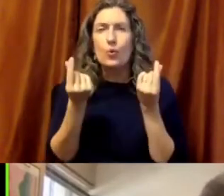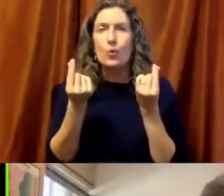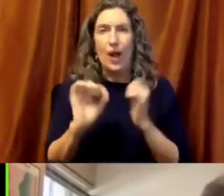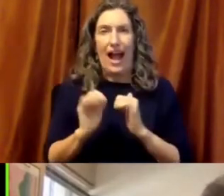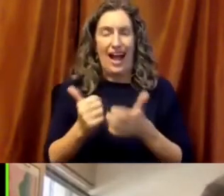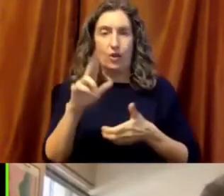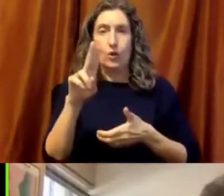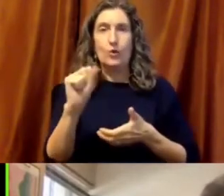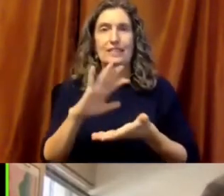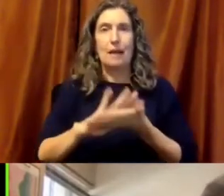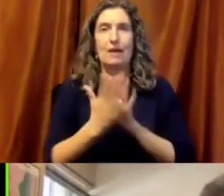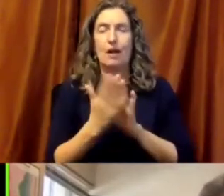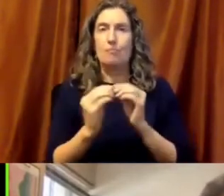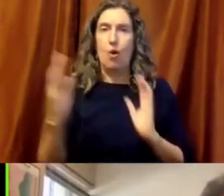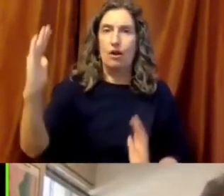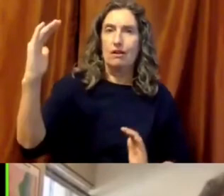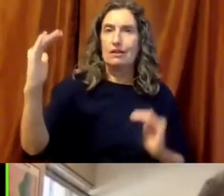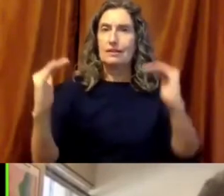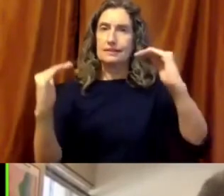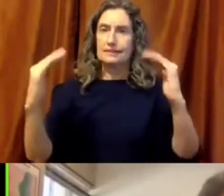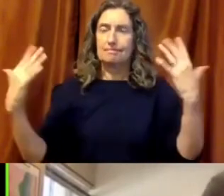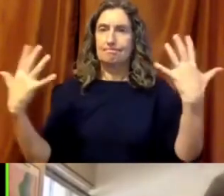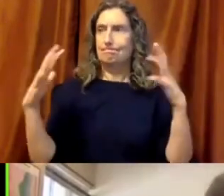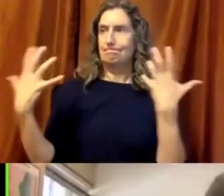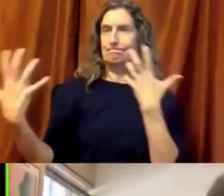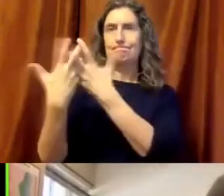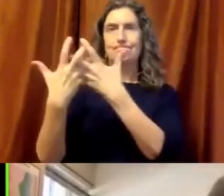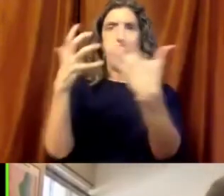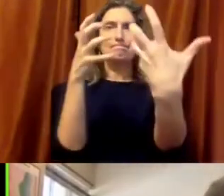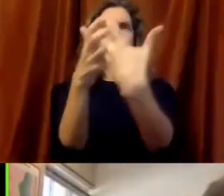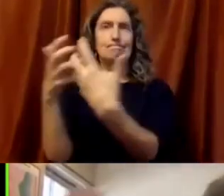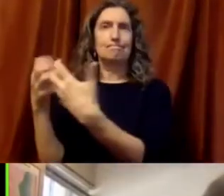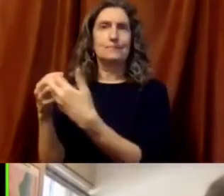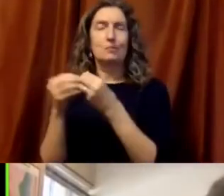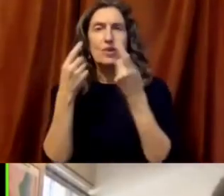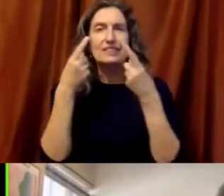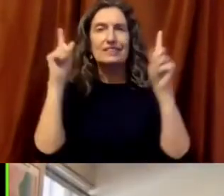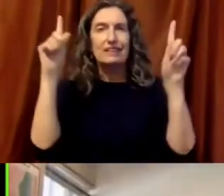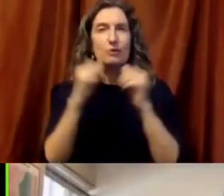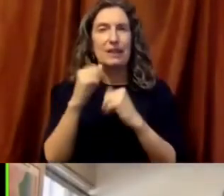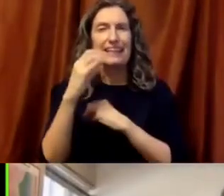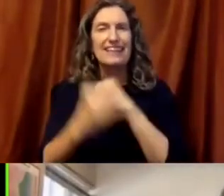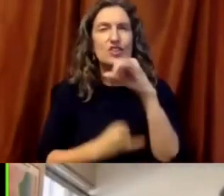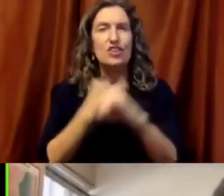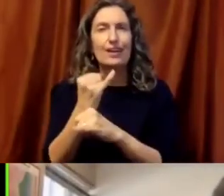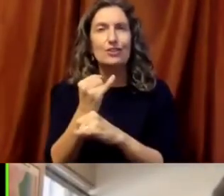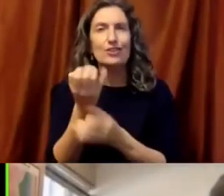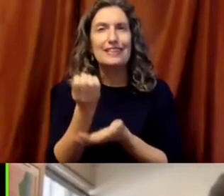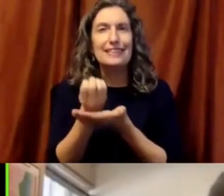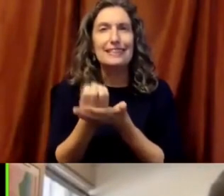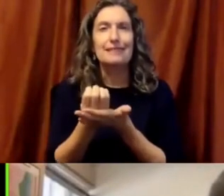that would move us up and make us more engaged and more successful